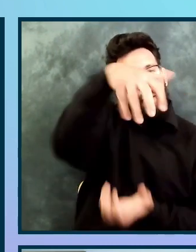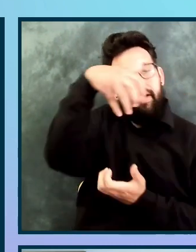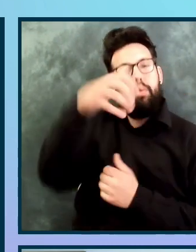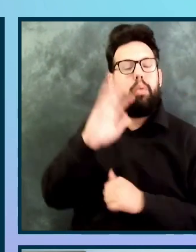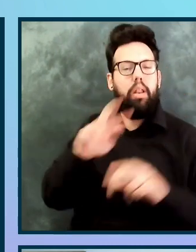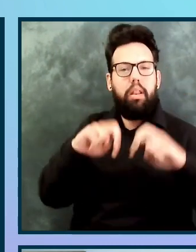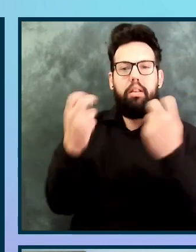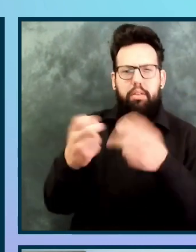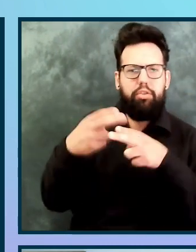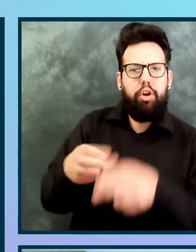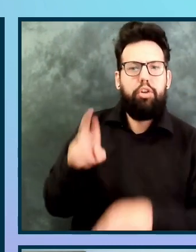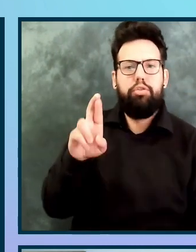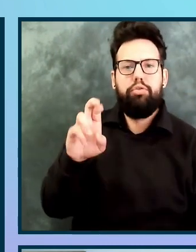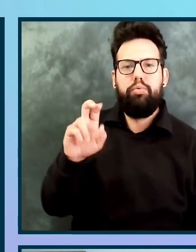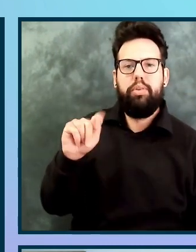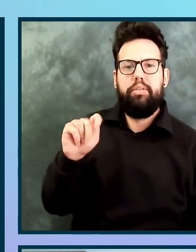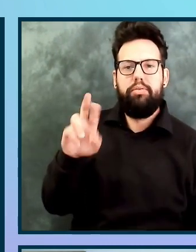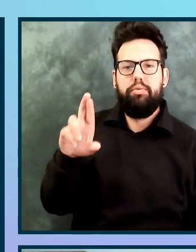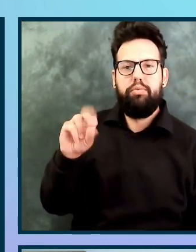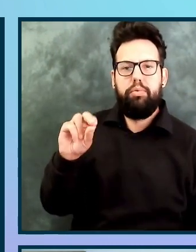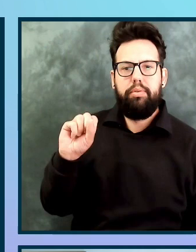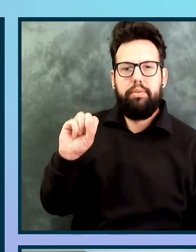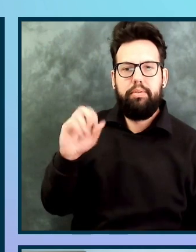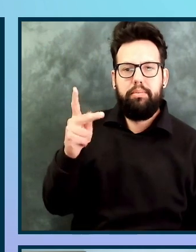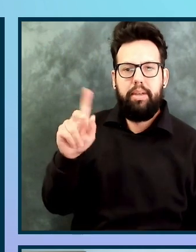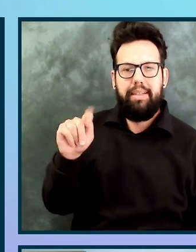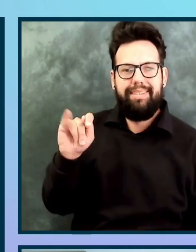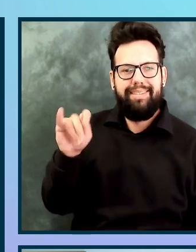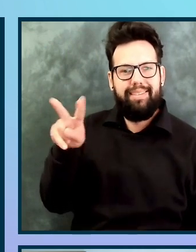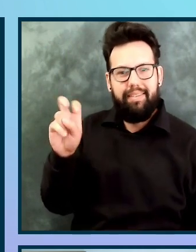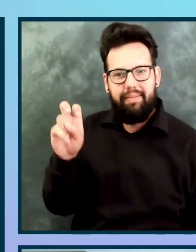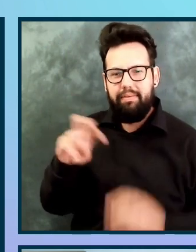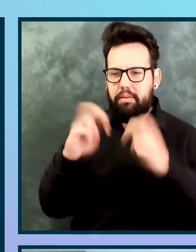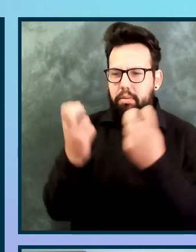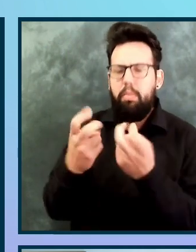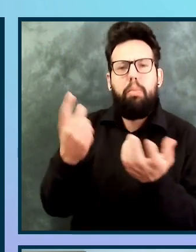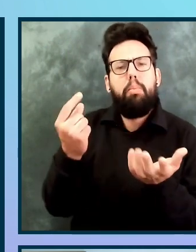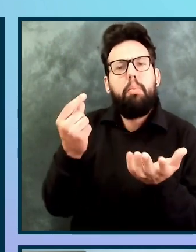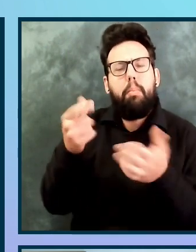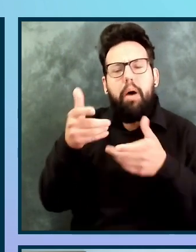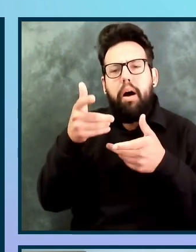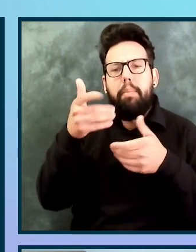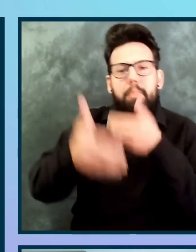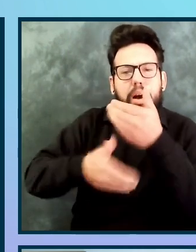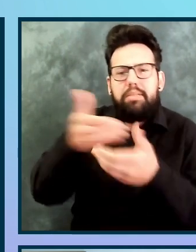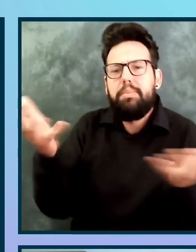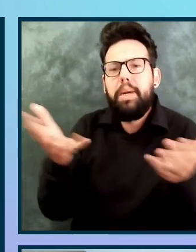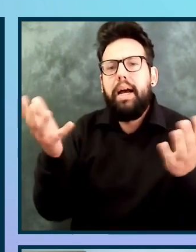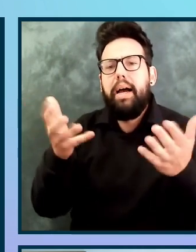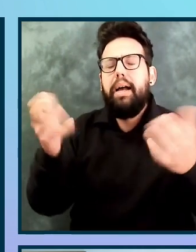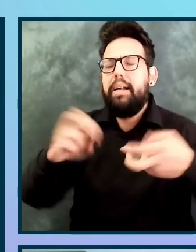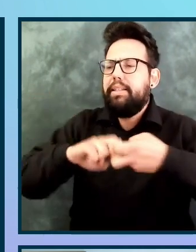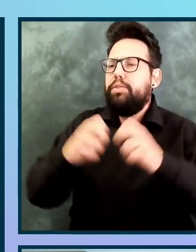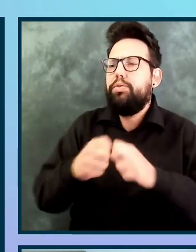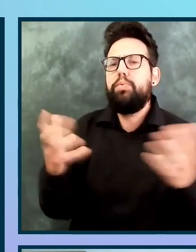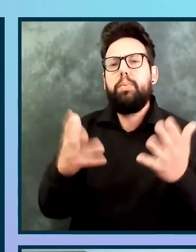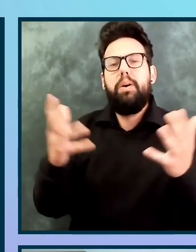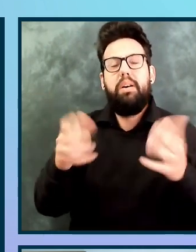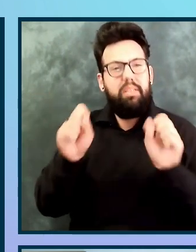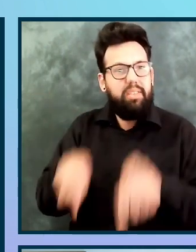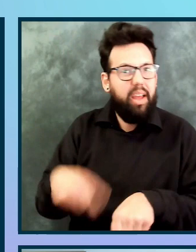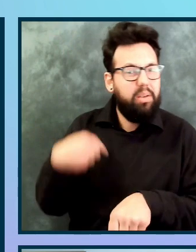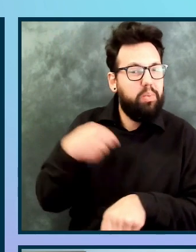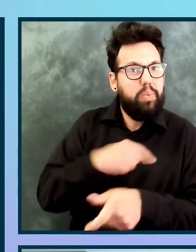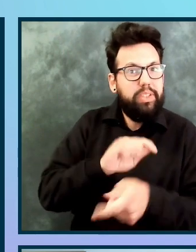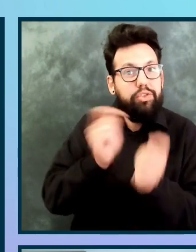okay, what were the issues? How was the process? Is there any changes we can make? Because what we're trying to do is